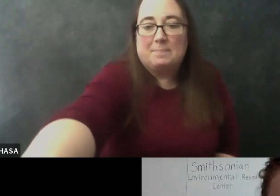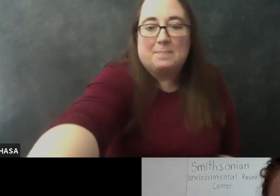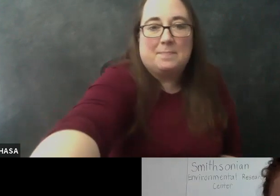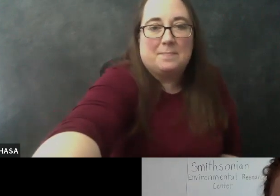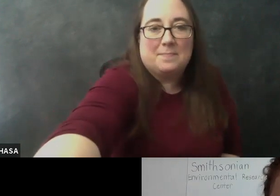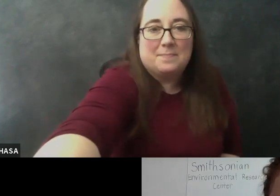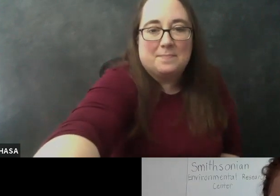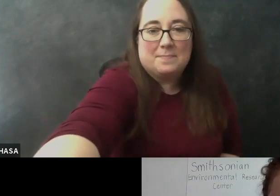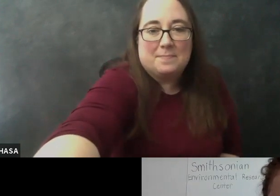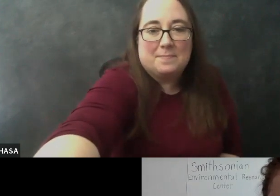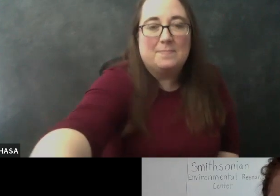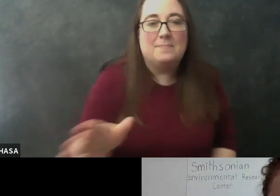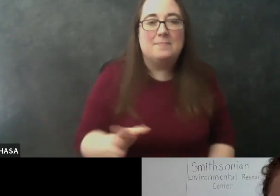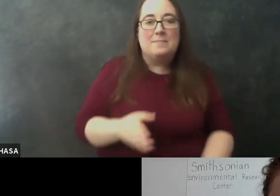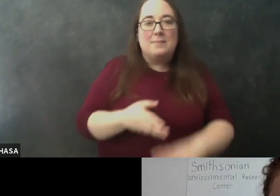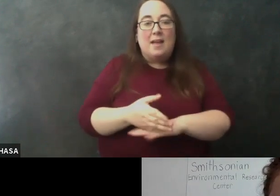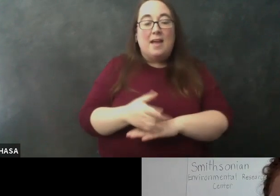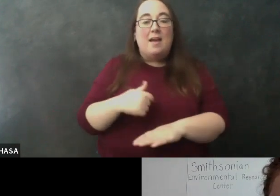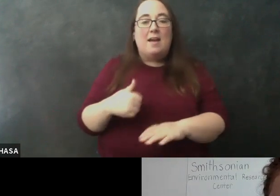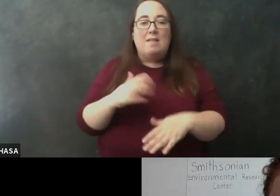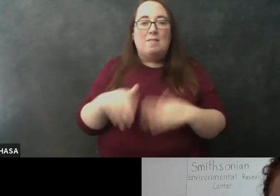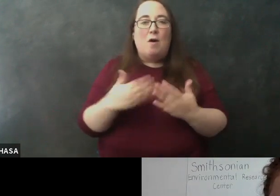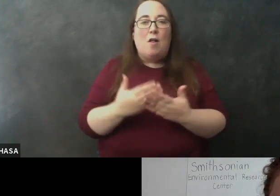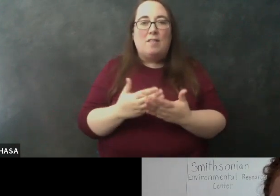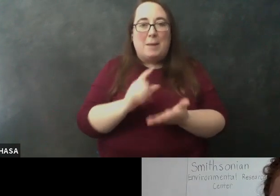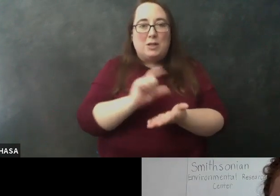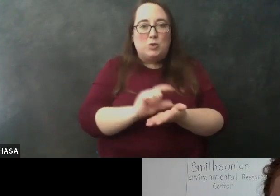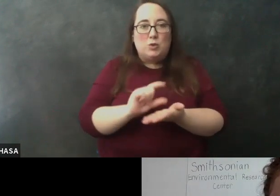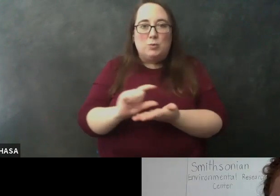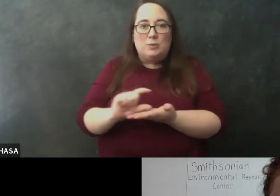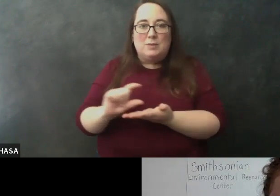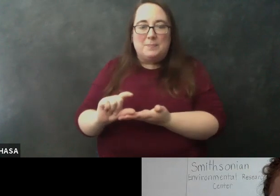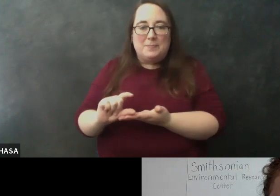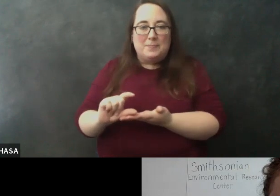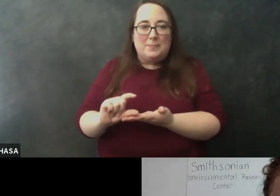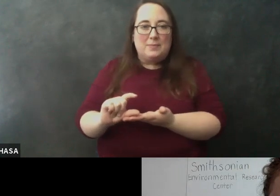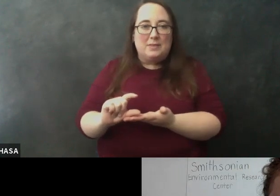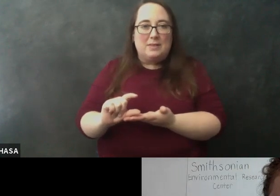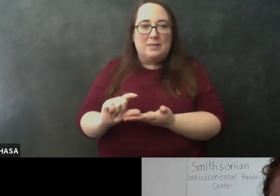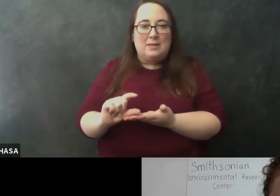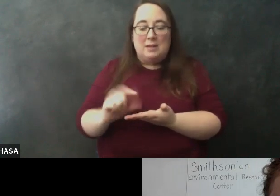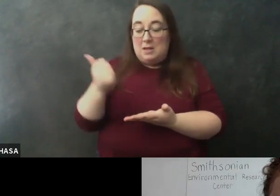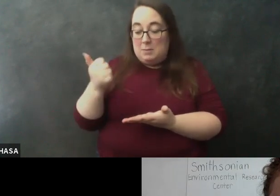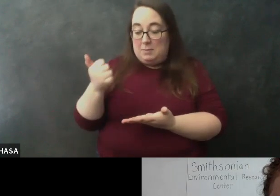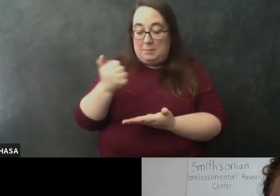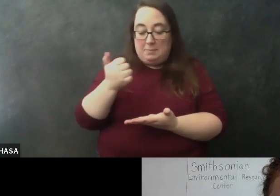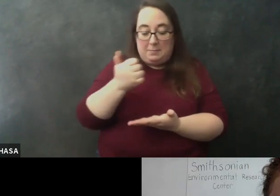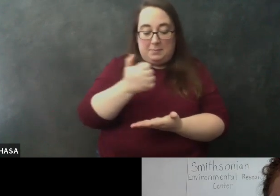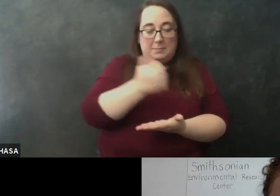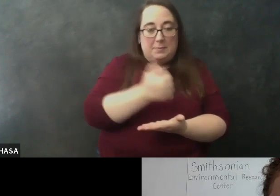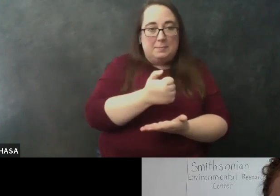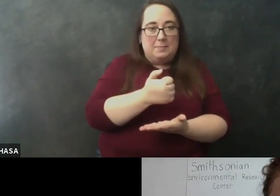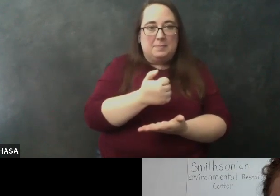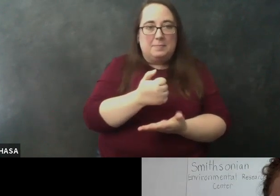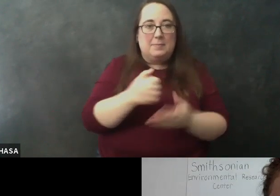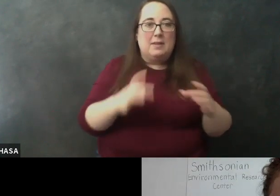and then once i have all of my tube in the tray full of the tiny amounts of dna i then take it from